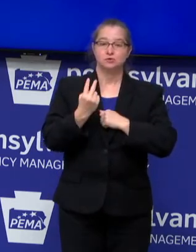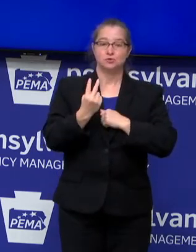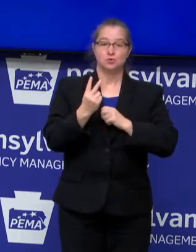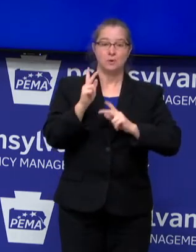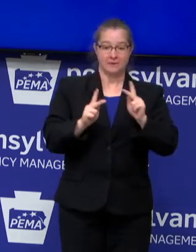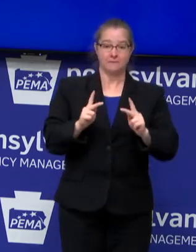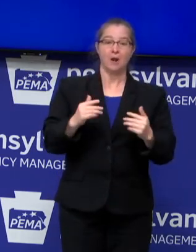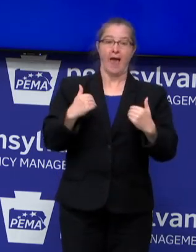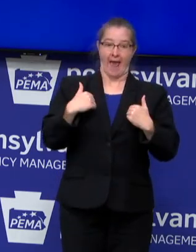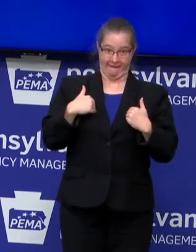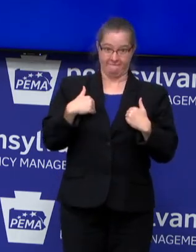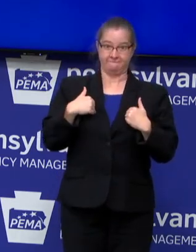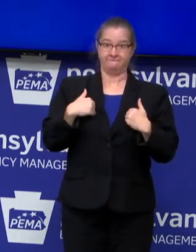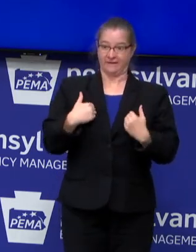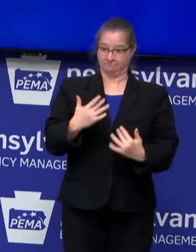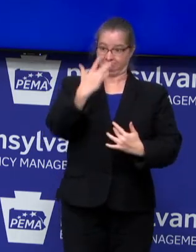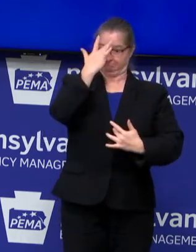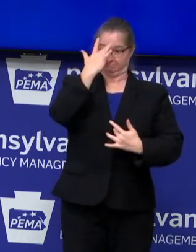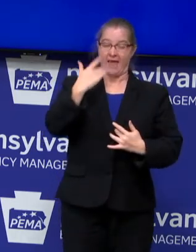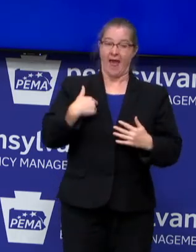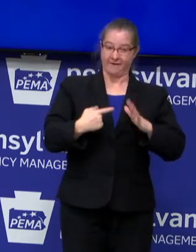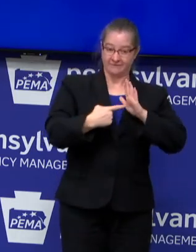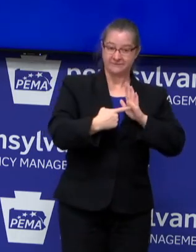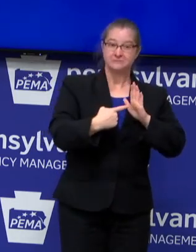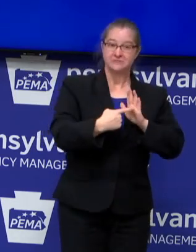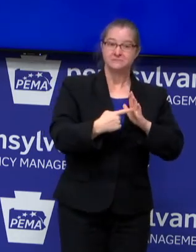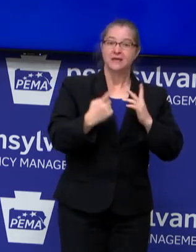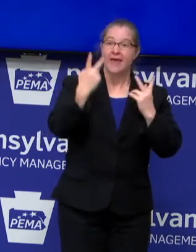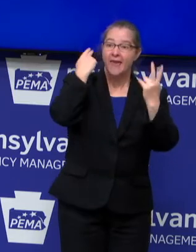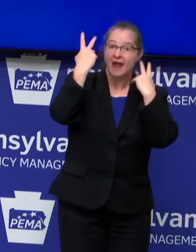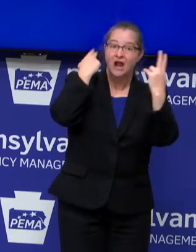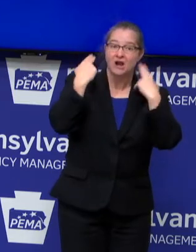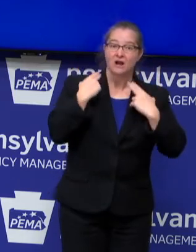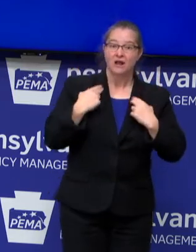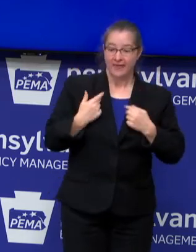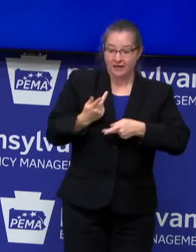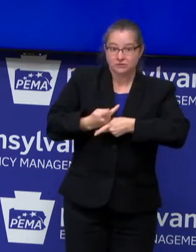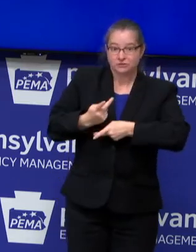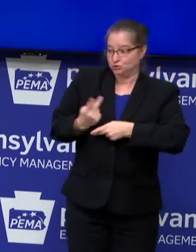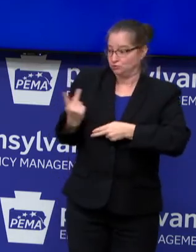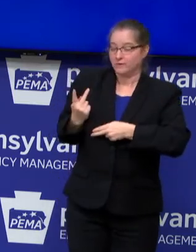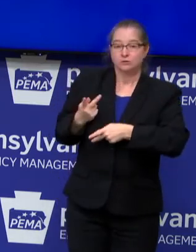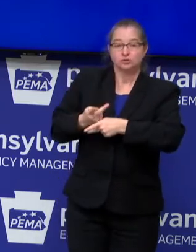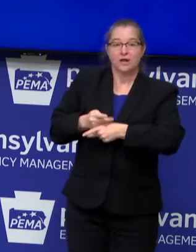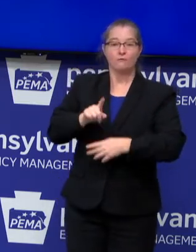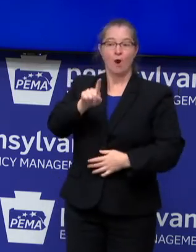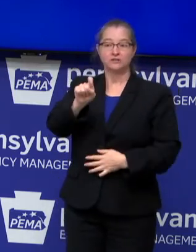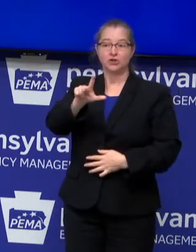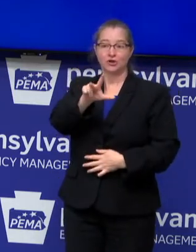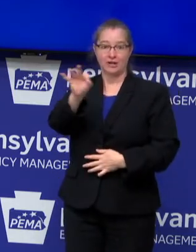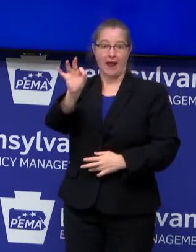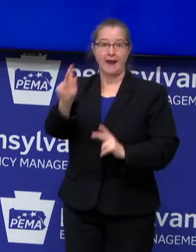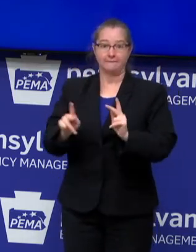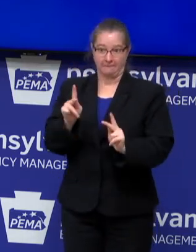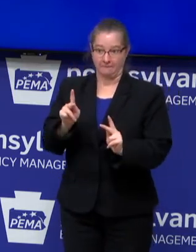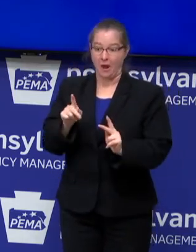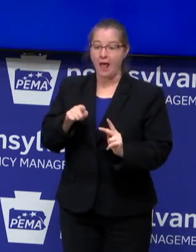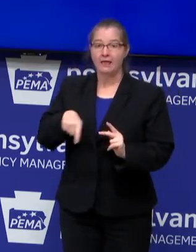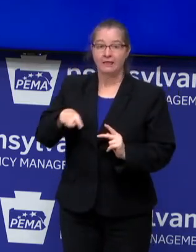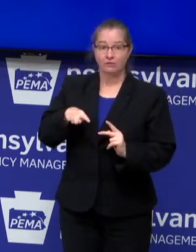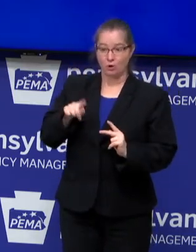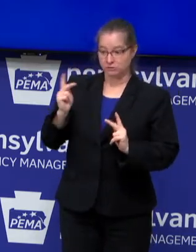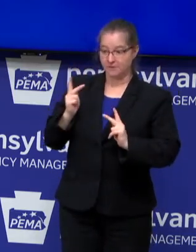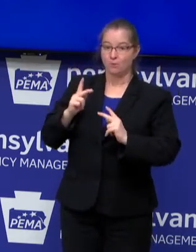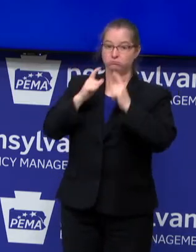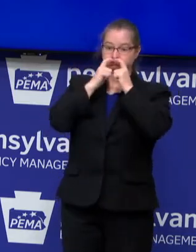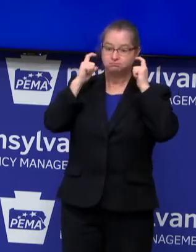symptomatic hairstylists that ended up treating 139 clients between the two of them. They wore masks. Their clients